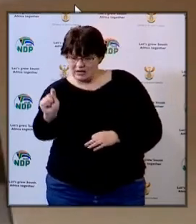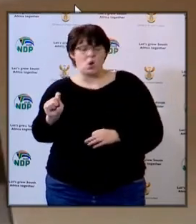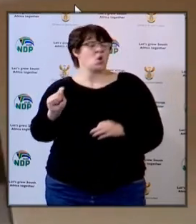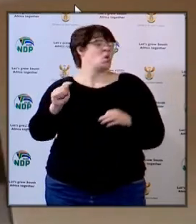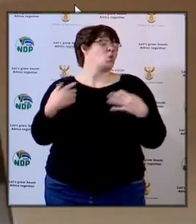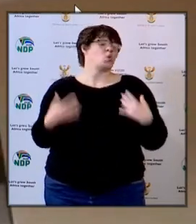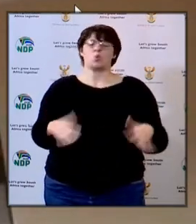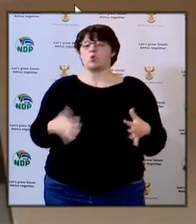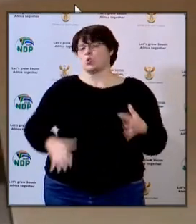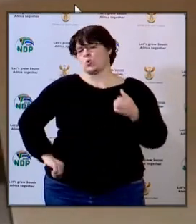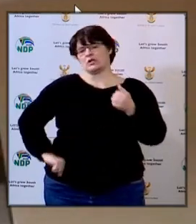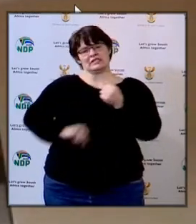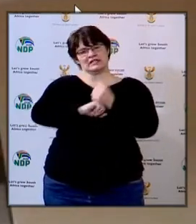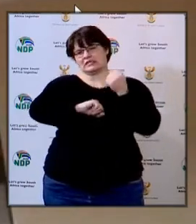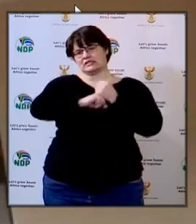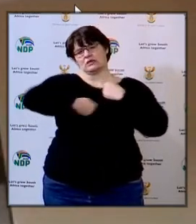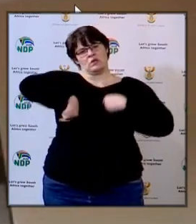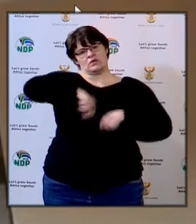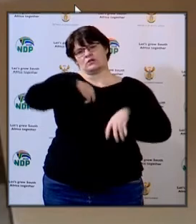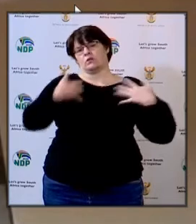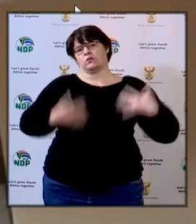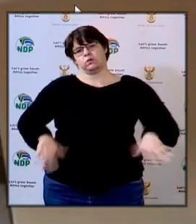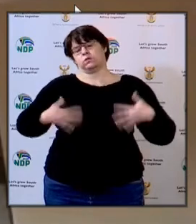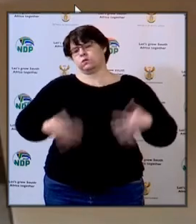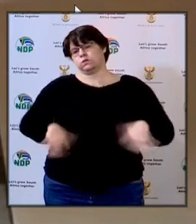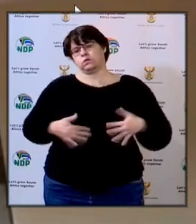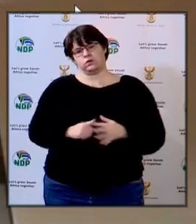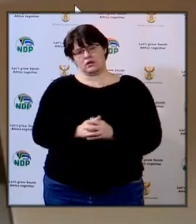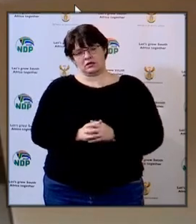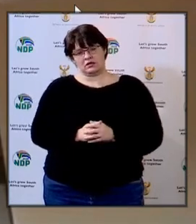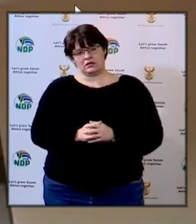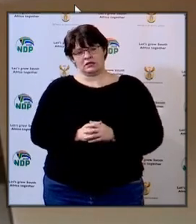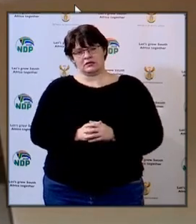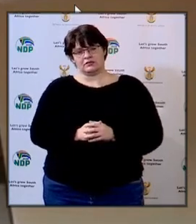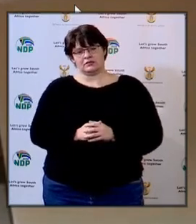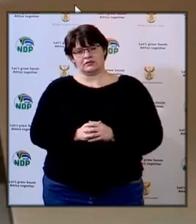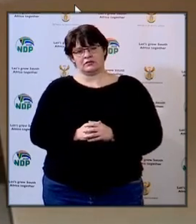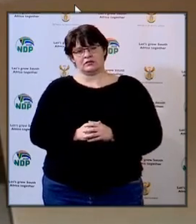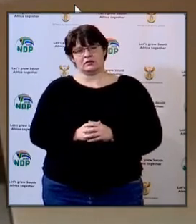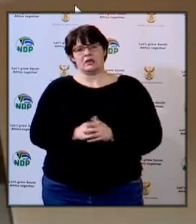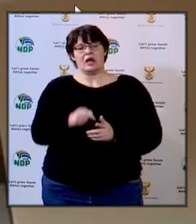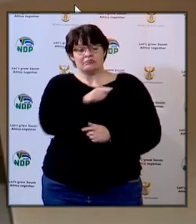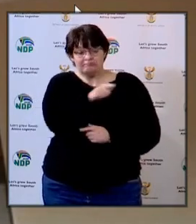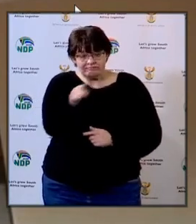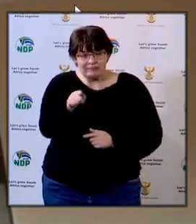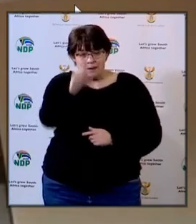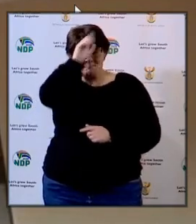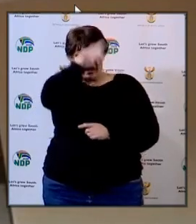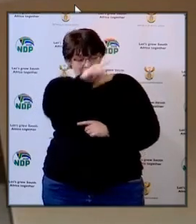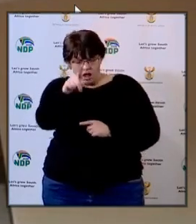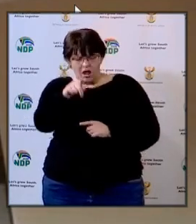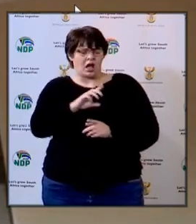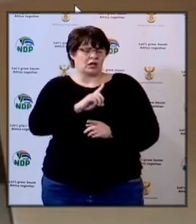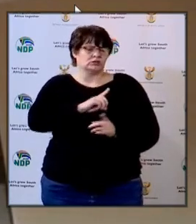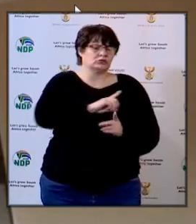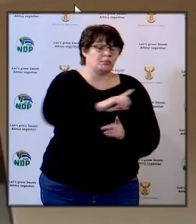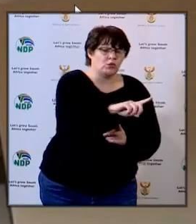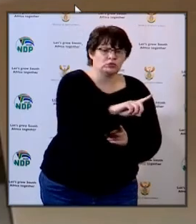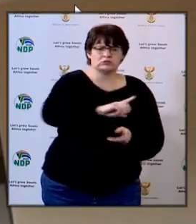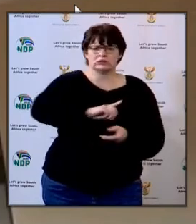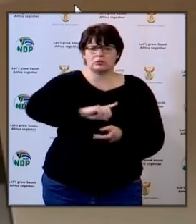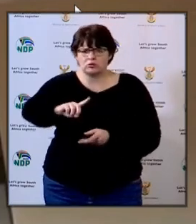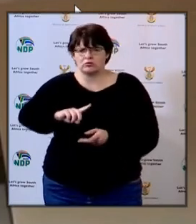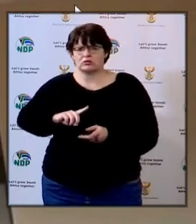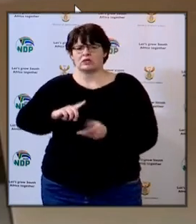have actually assisted us a lot they have managed to donate the PPEs including